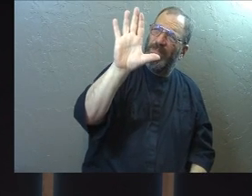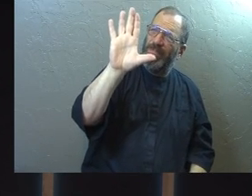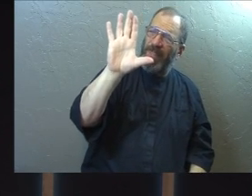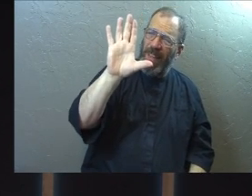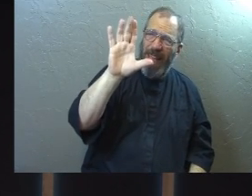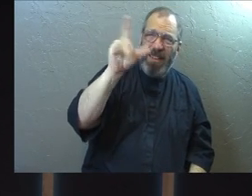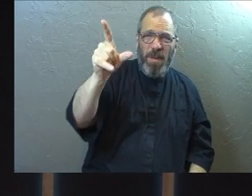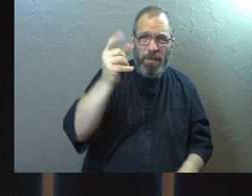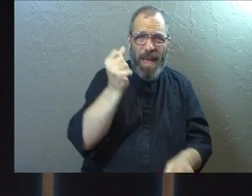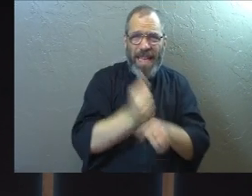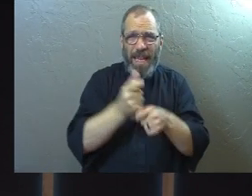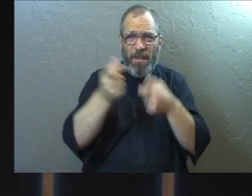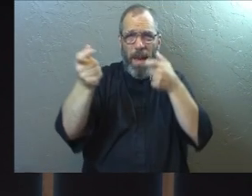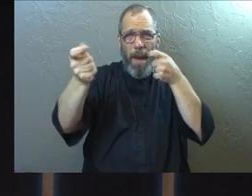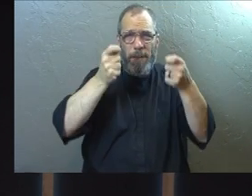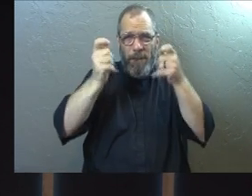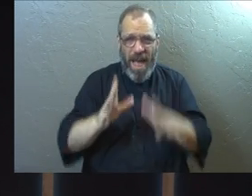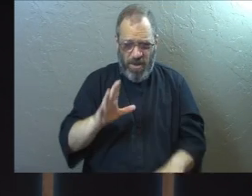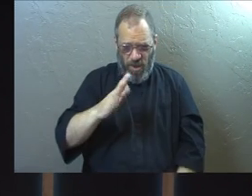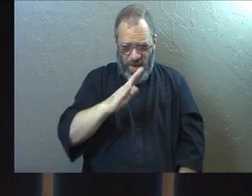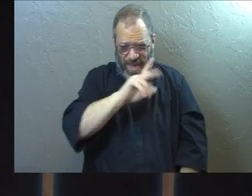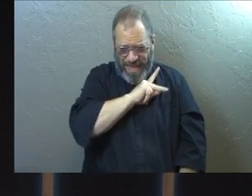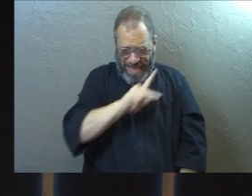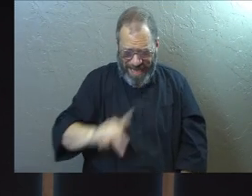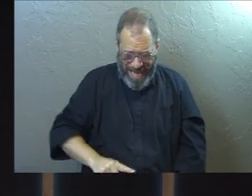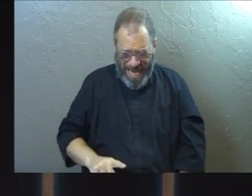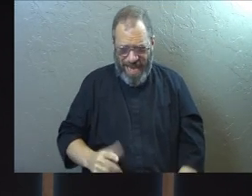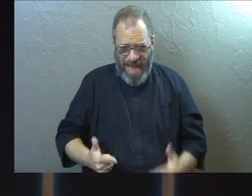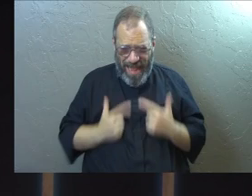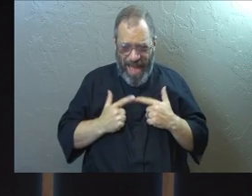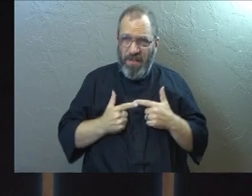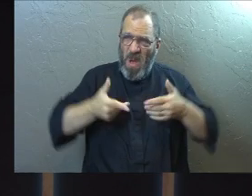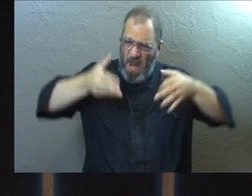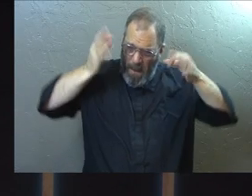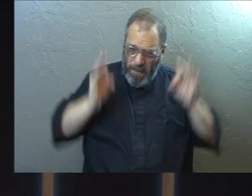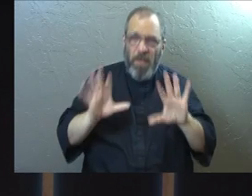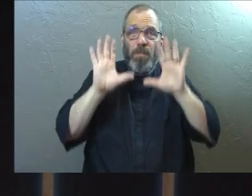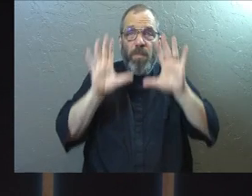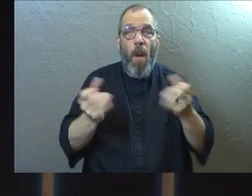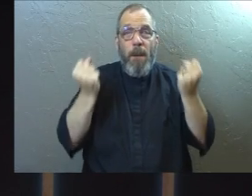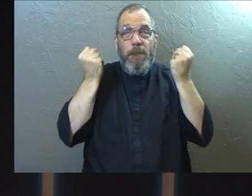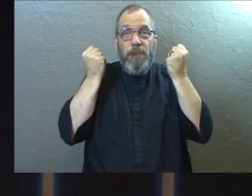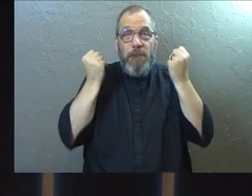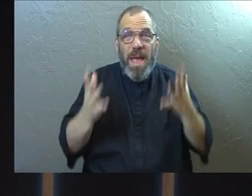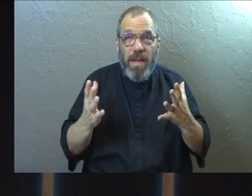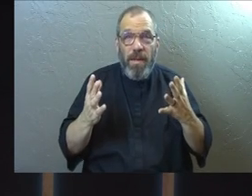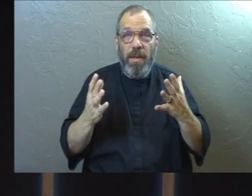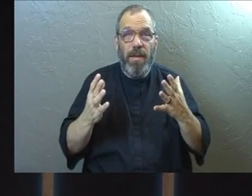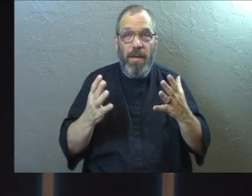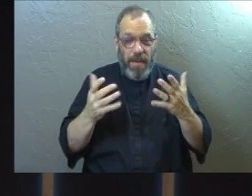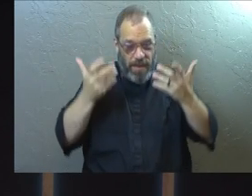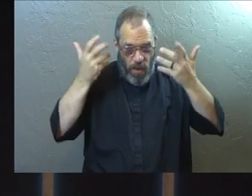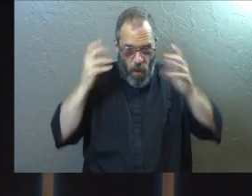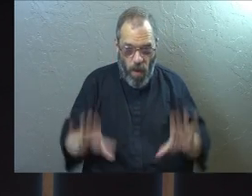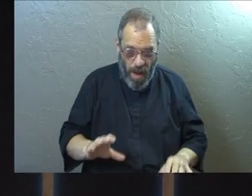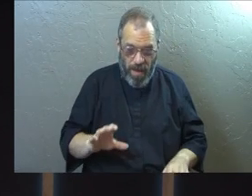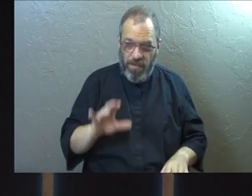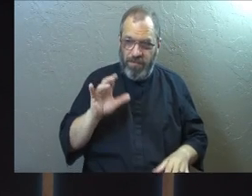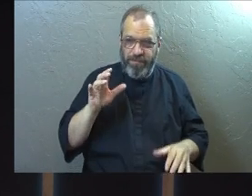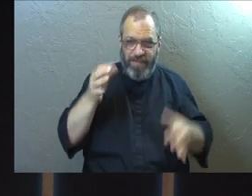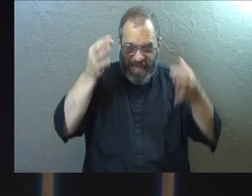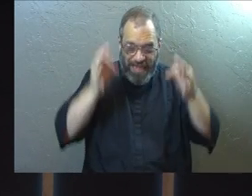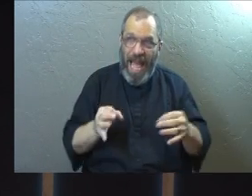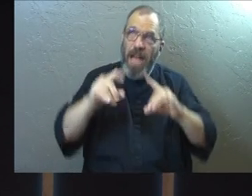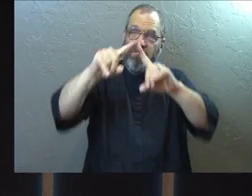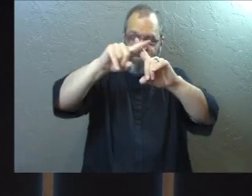To make God master and Lord and King of my life, that's a massive decision. A lot of people are not going to want to make that